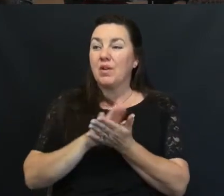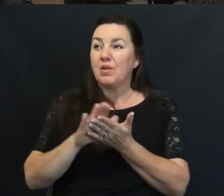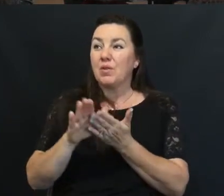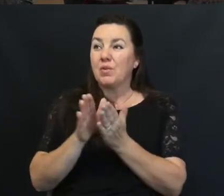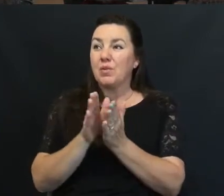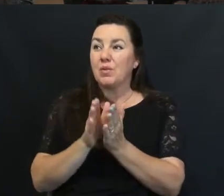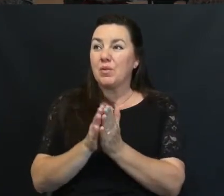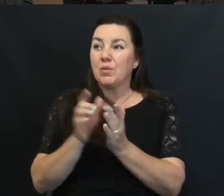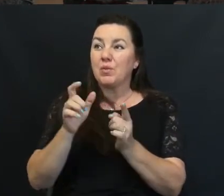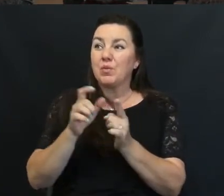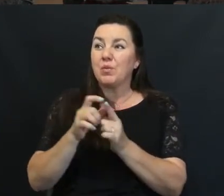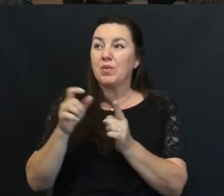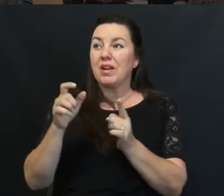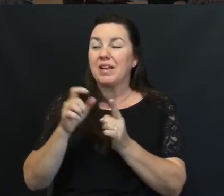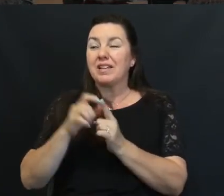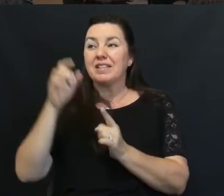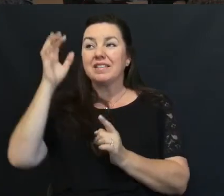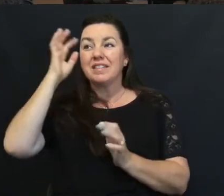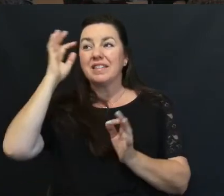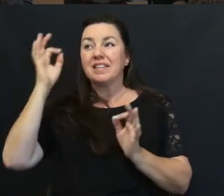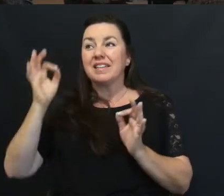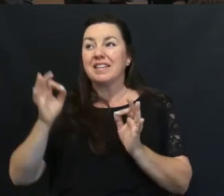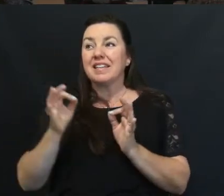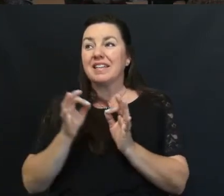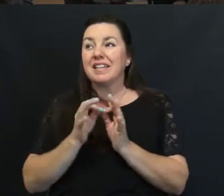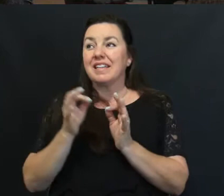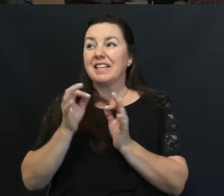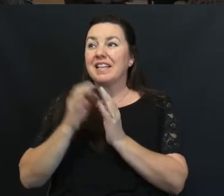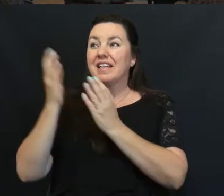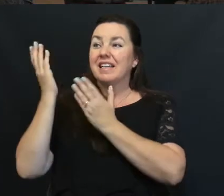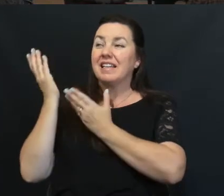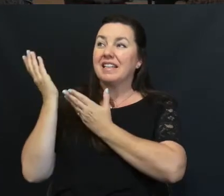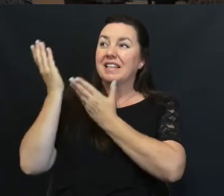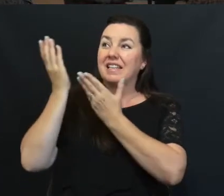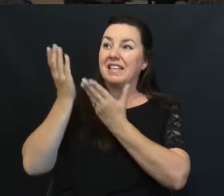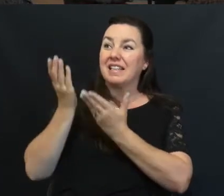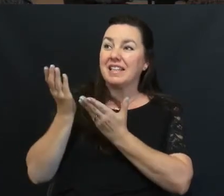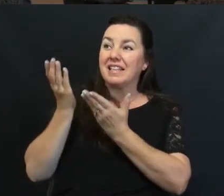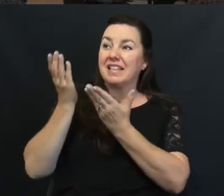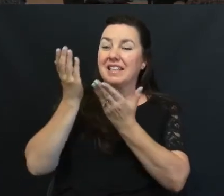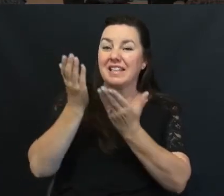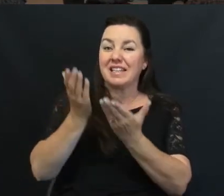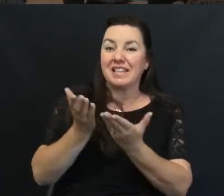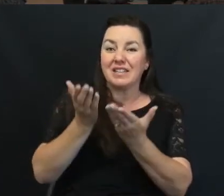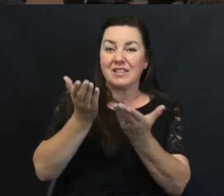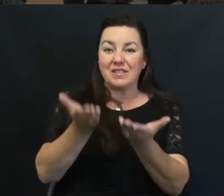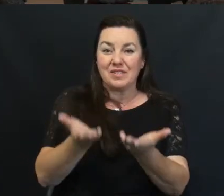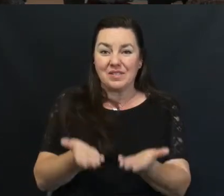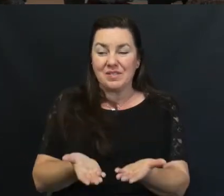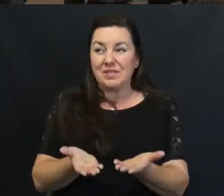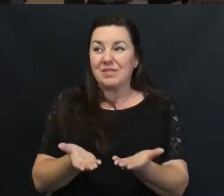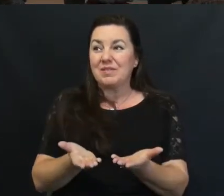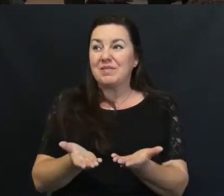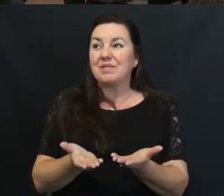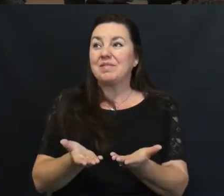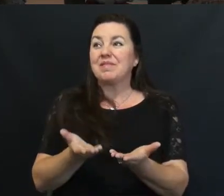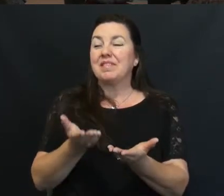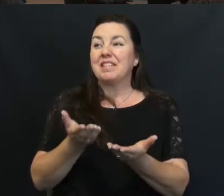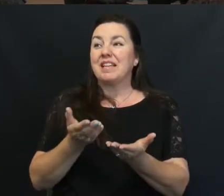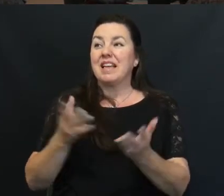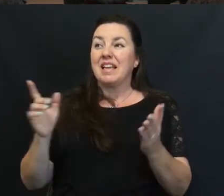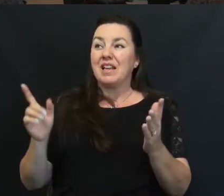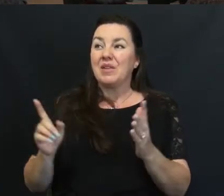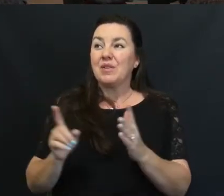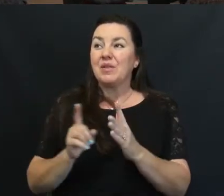Holy words long preserved for our this world.